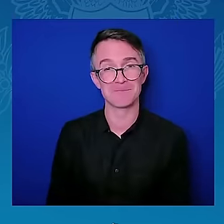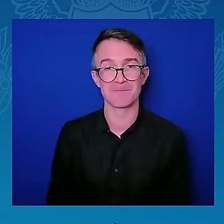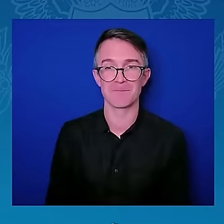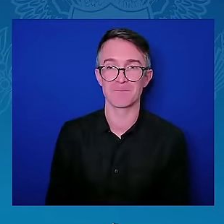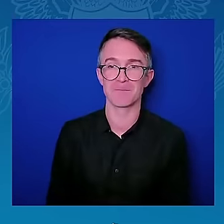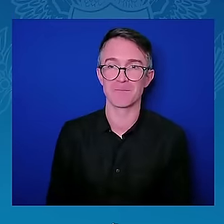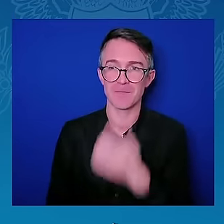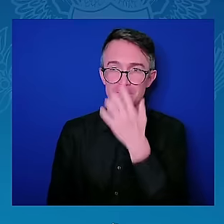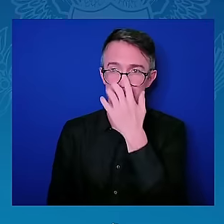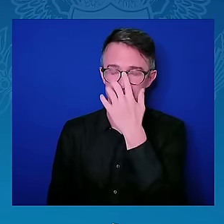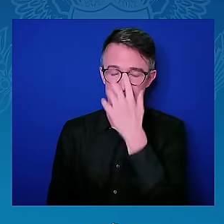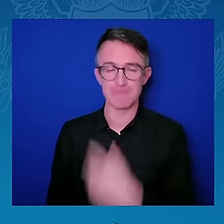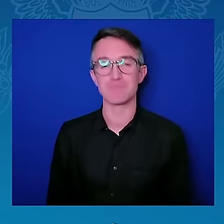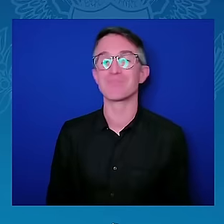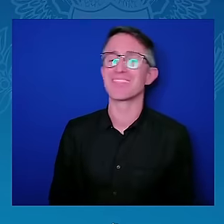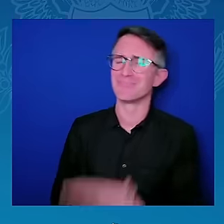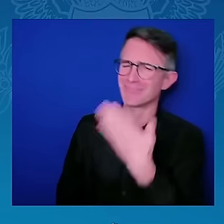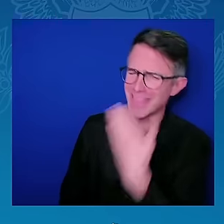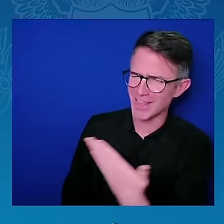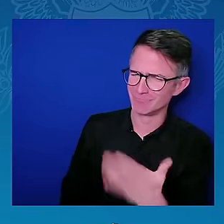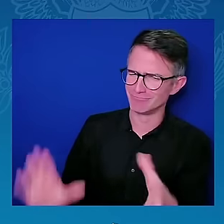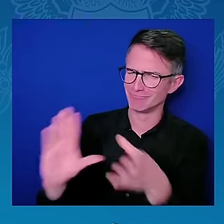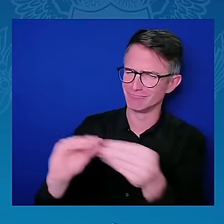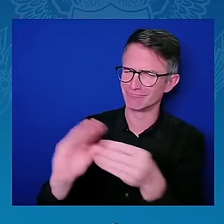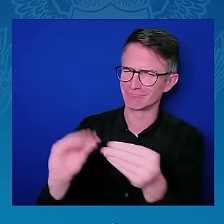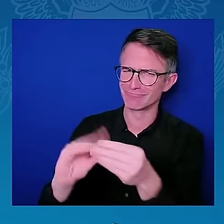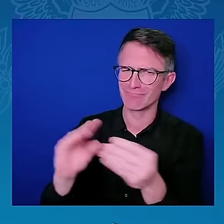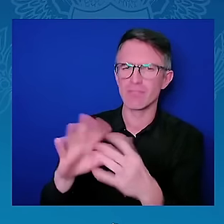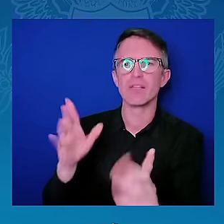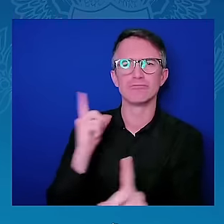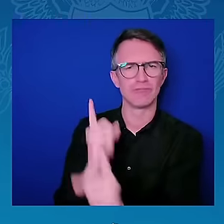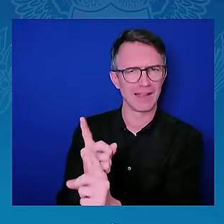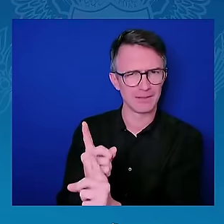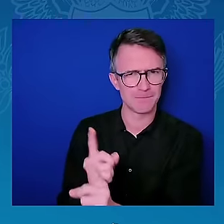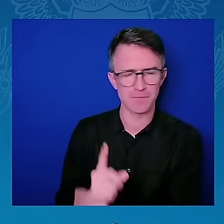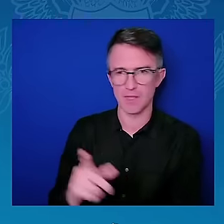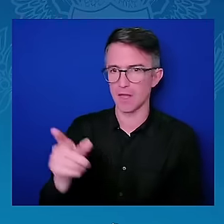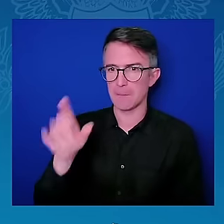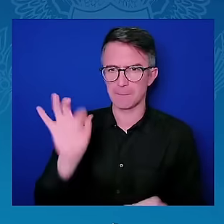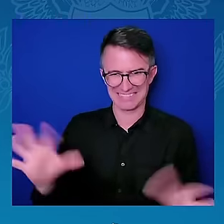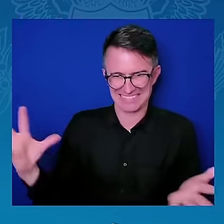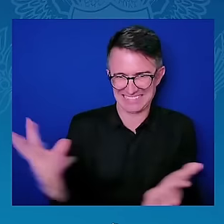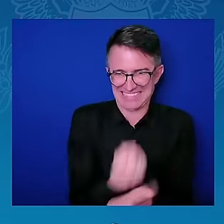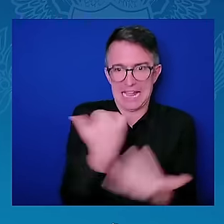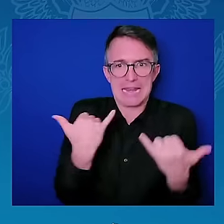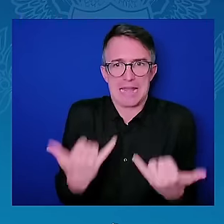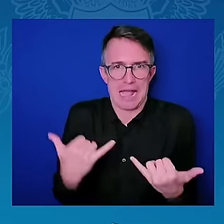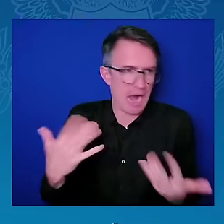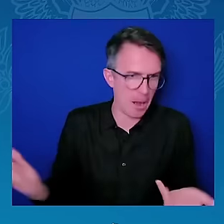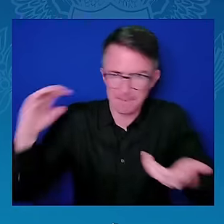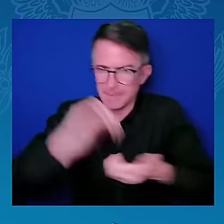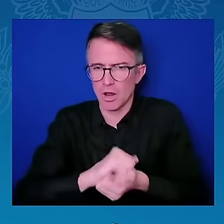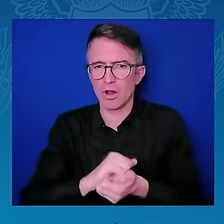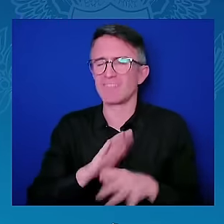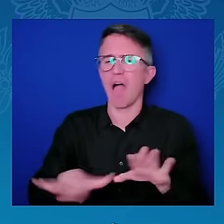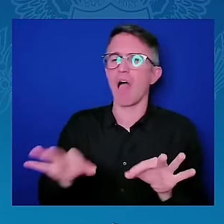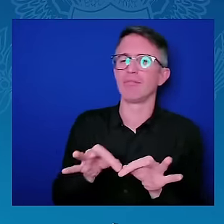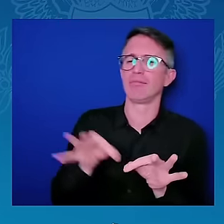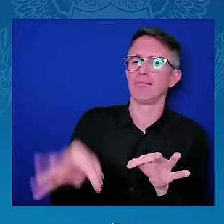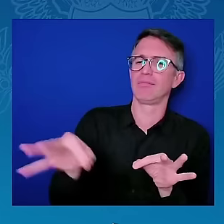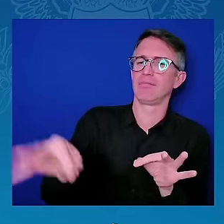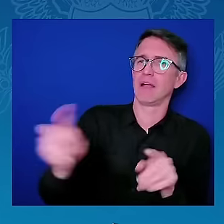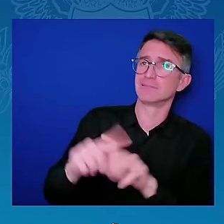President, you have been a tremendous champion for tech and innovation in Kenya, and its ability to spur